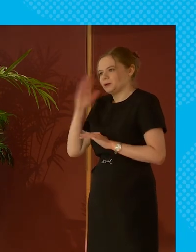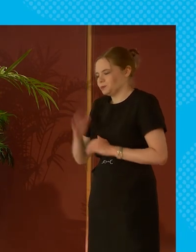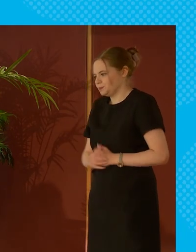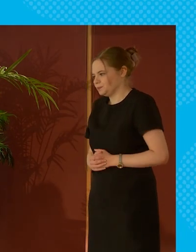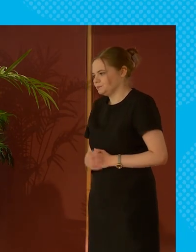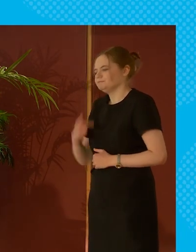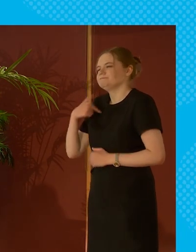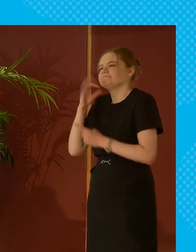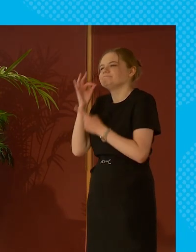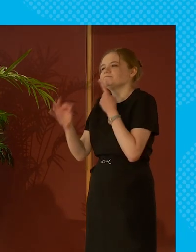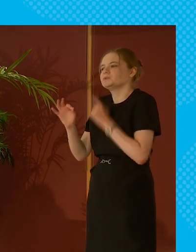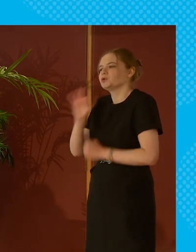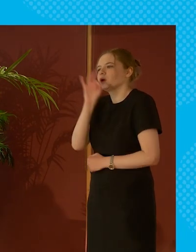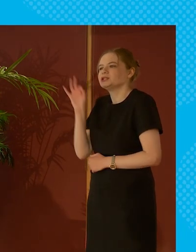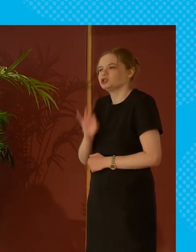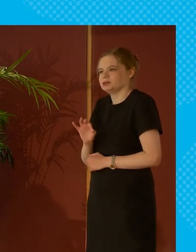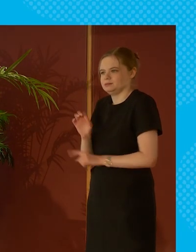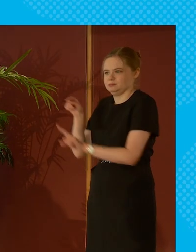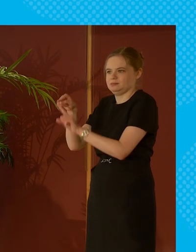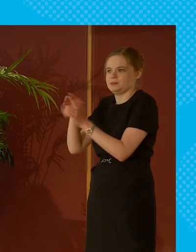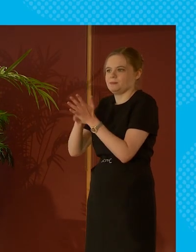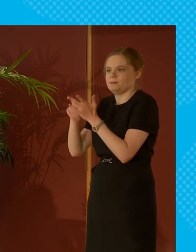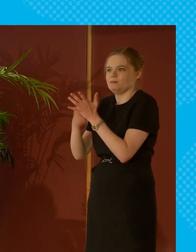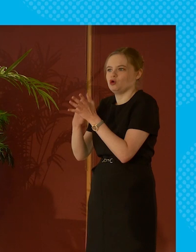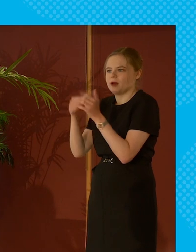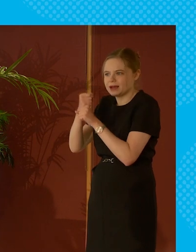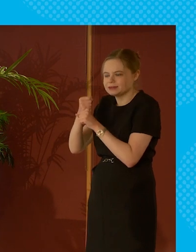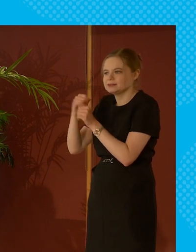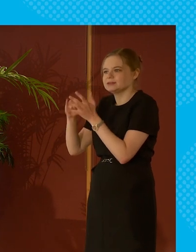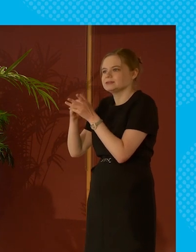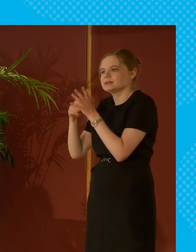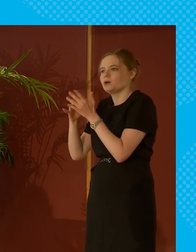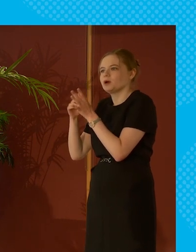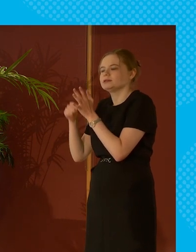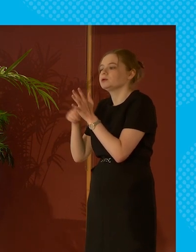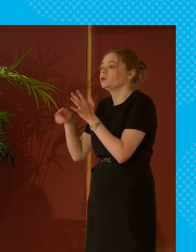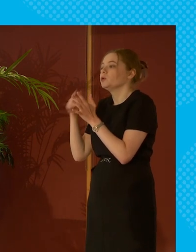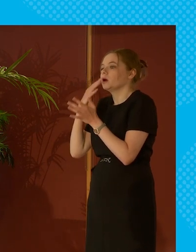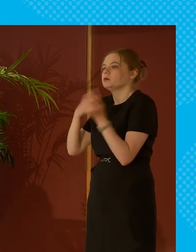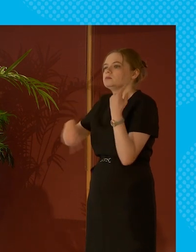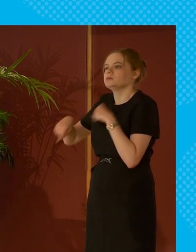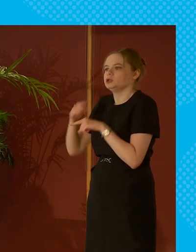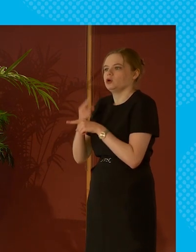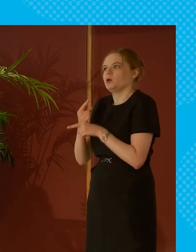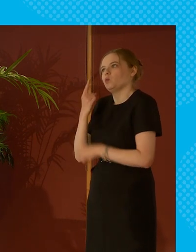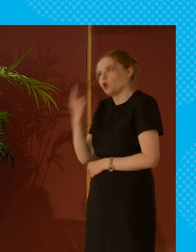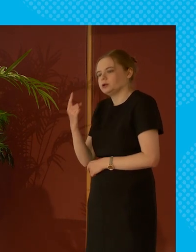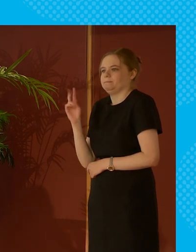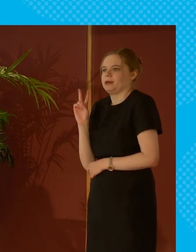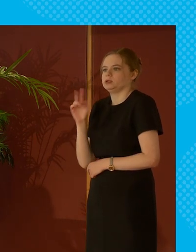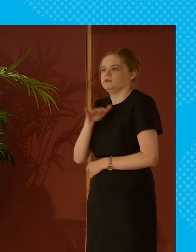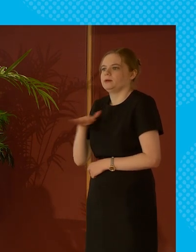hello um i have a specific question i think probably to to morrigan to to sawat um when we're talking about one